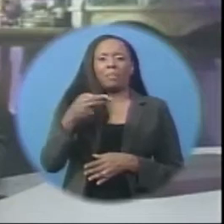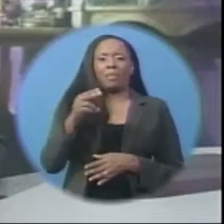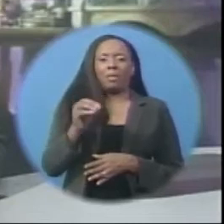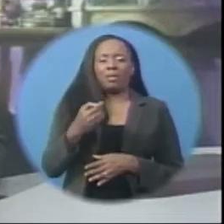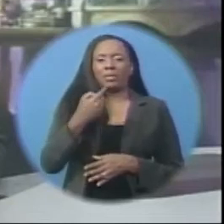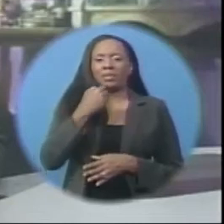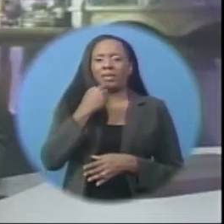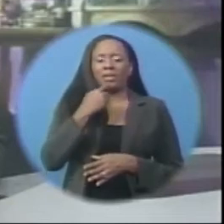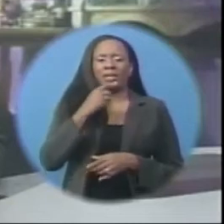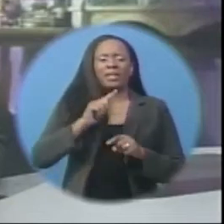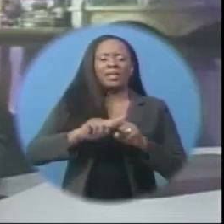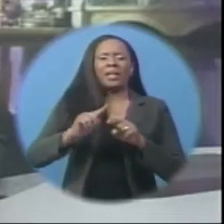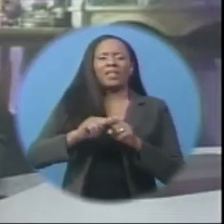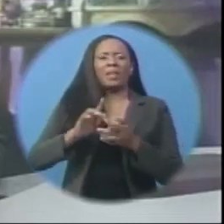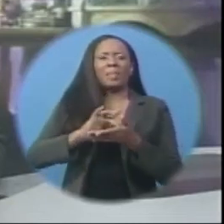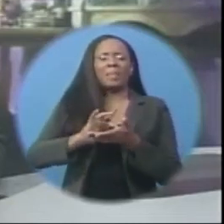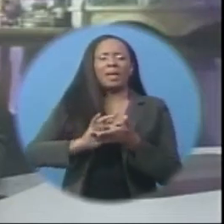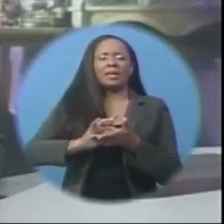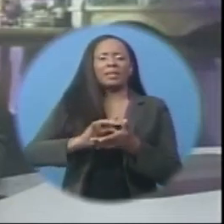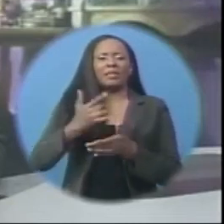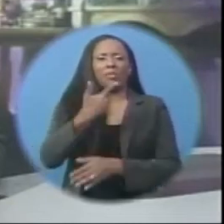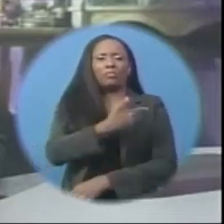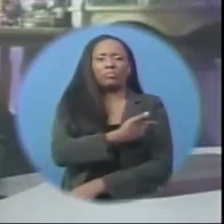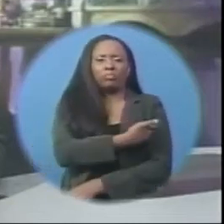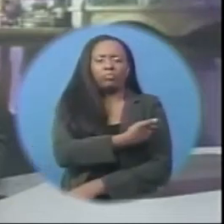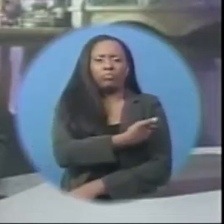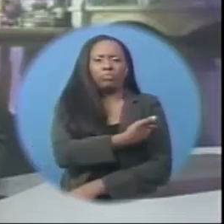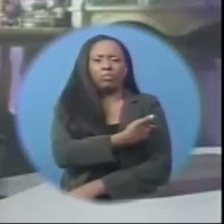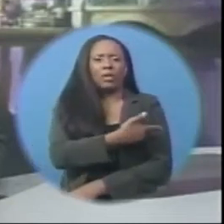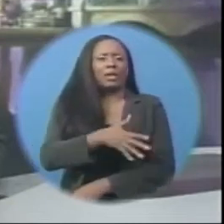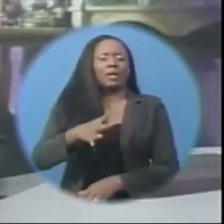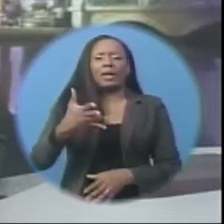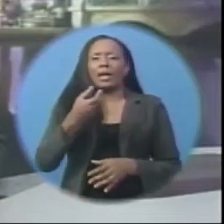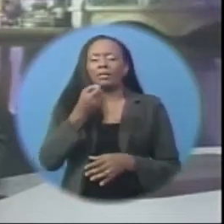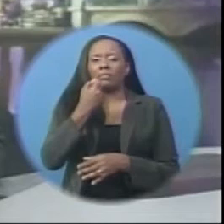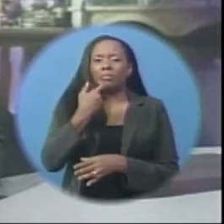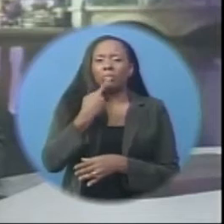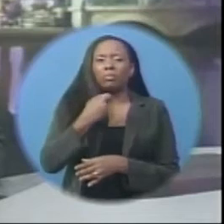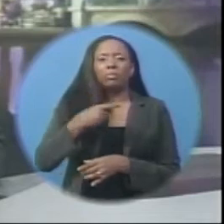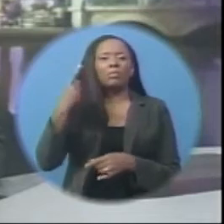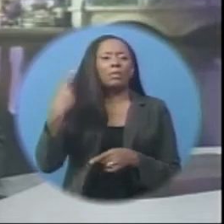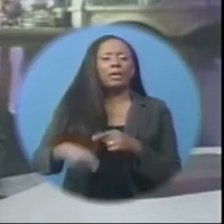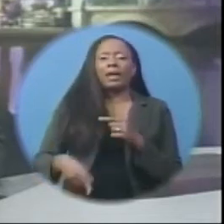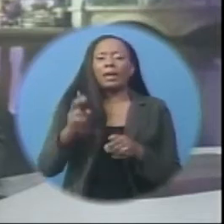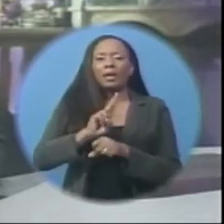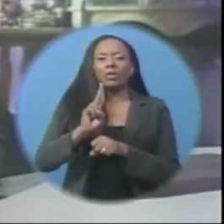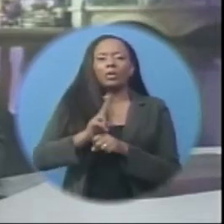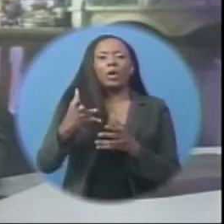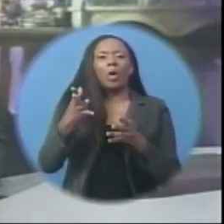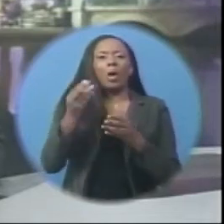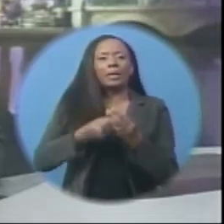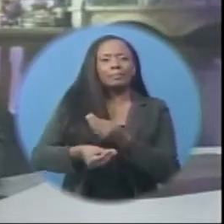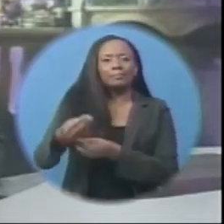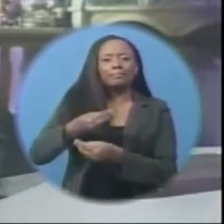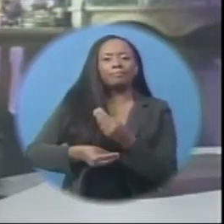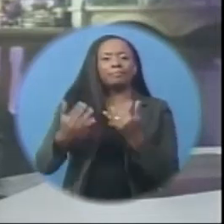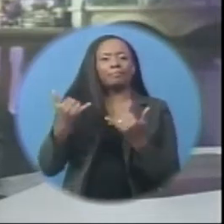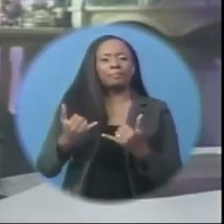rendered unusable when power was knocked out across the island PAHO is working to help Dominica to replace the supplies